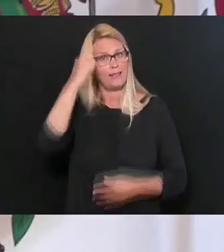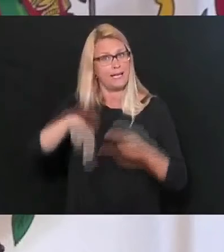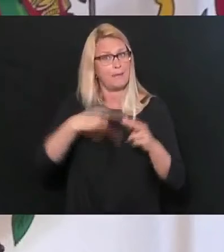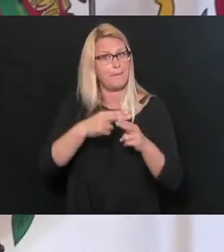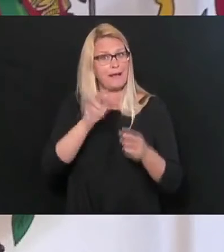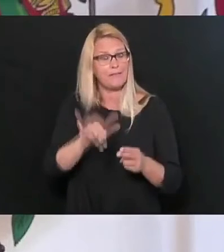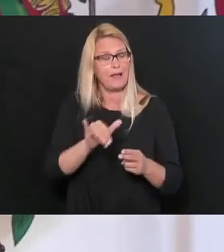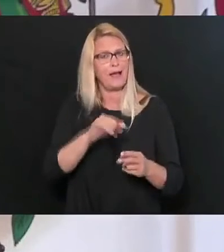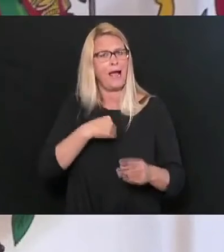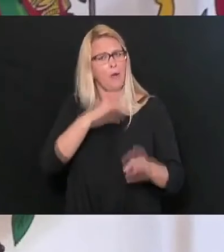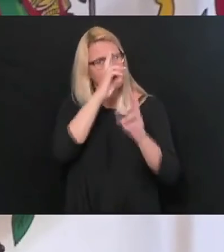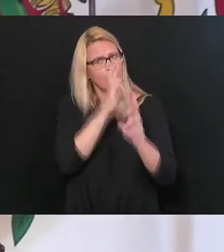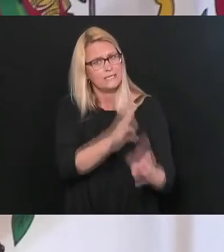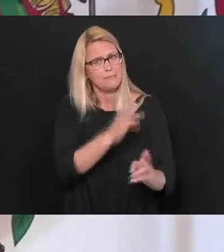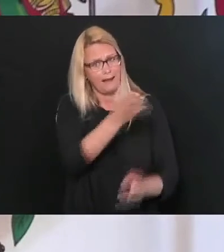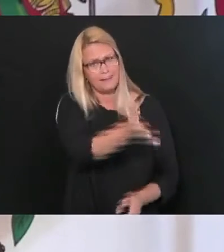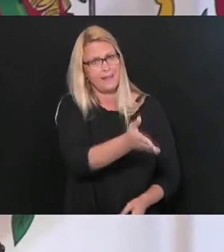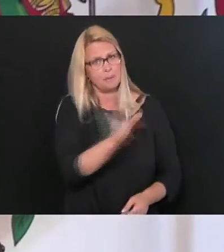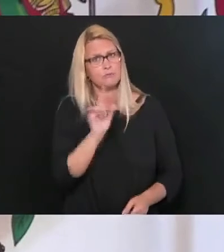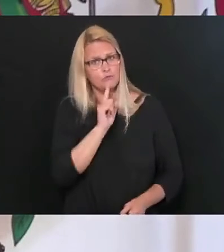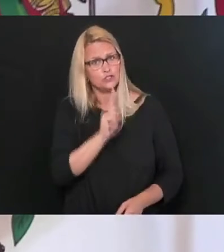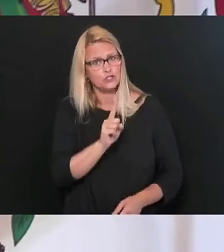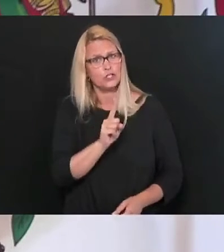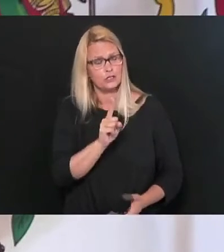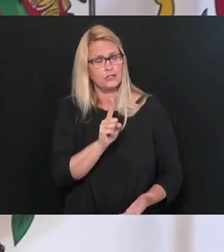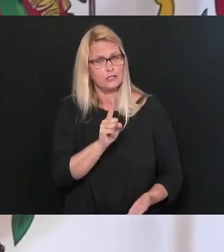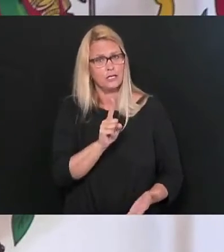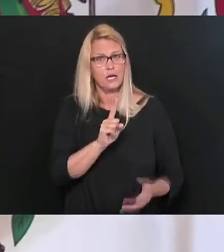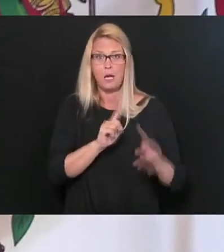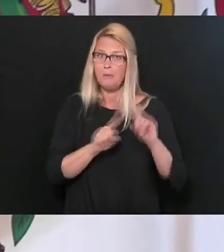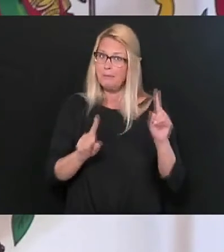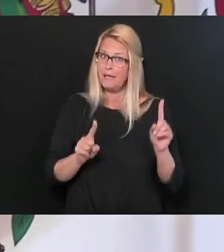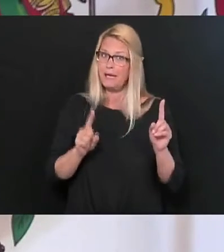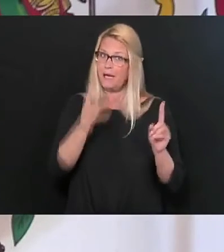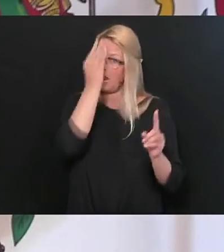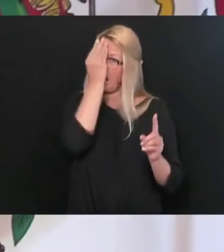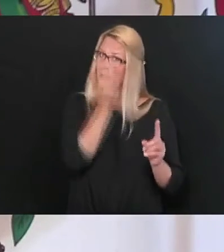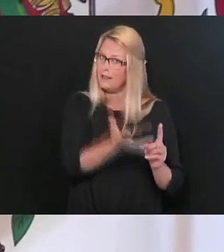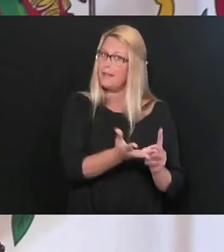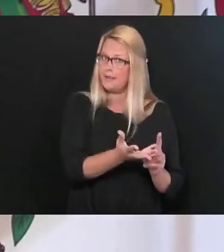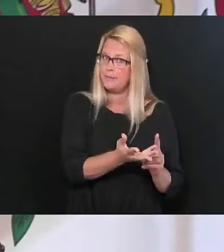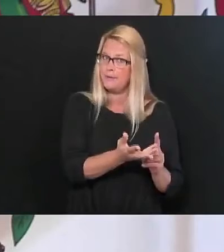it in a very respectful way, you know, but, uh, but at the same time, Paul,